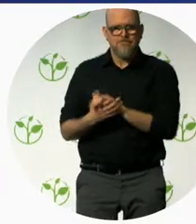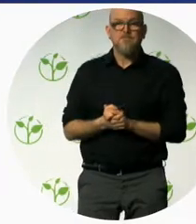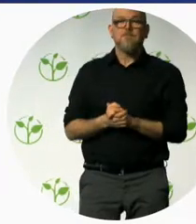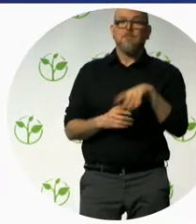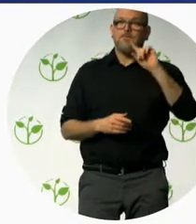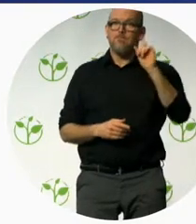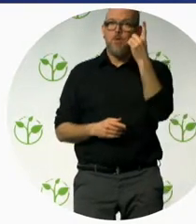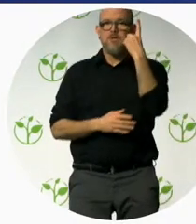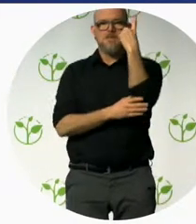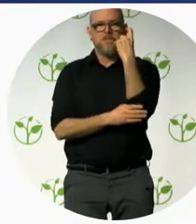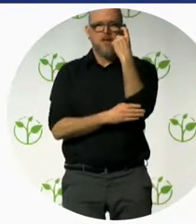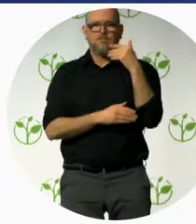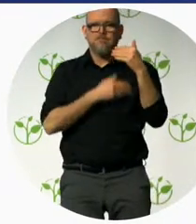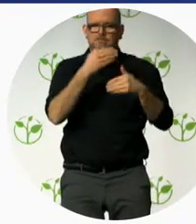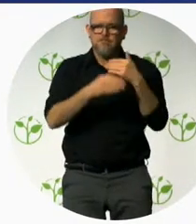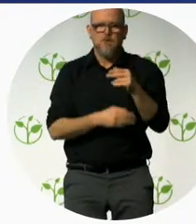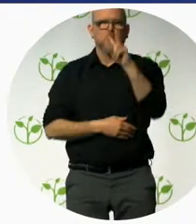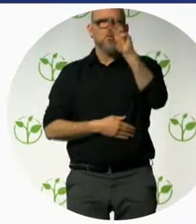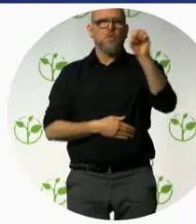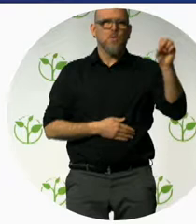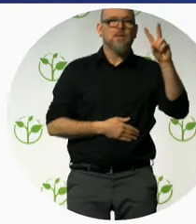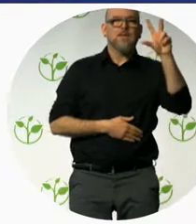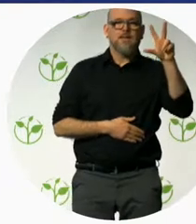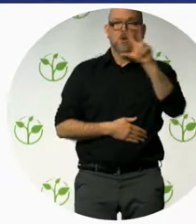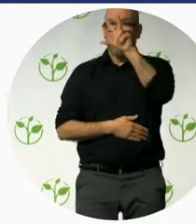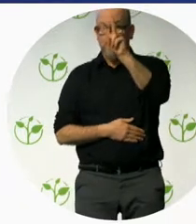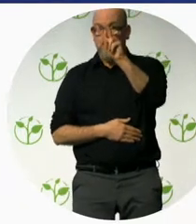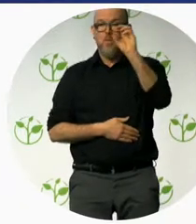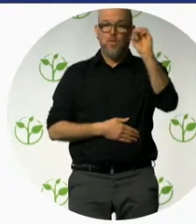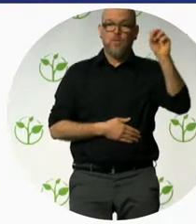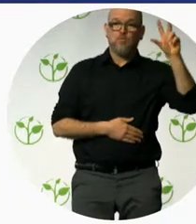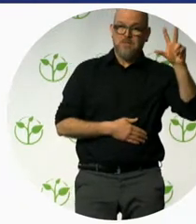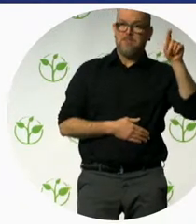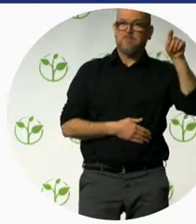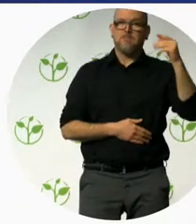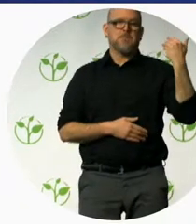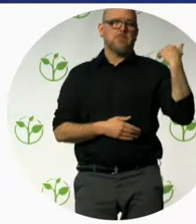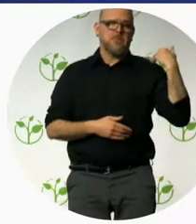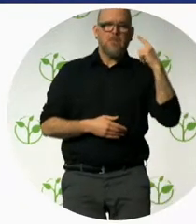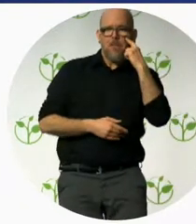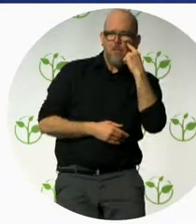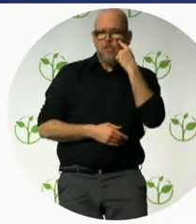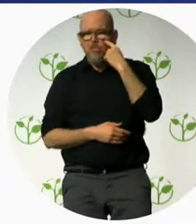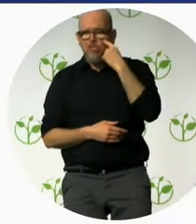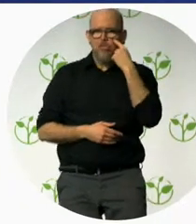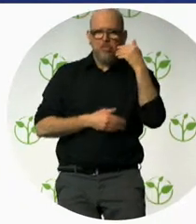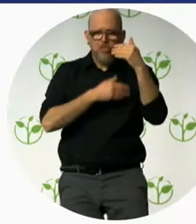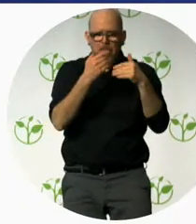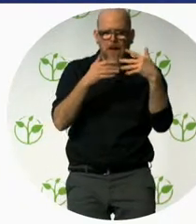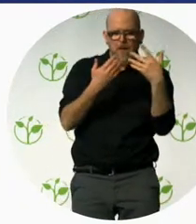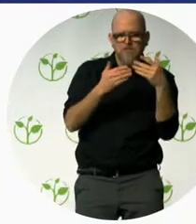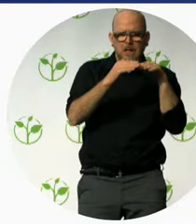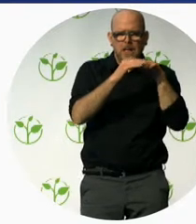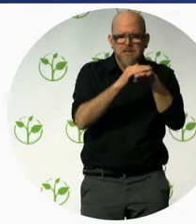he has created a unique accessibility program for the hotel chain, and this has really put Scandic in a world